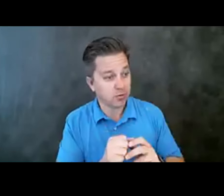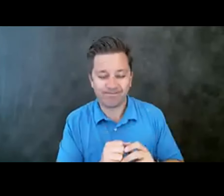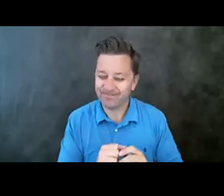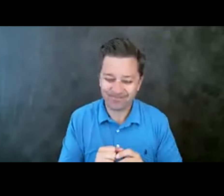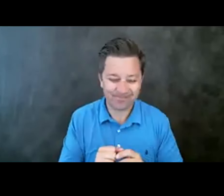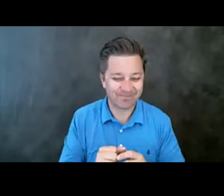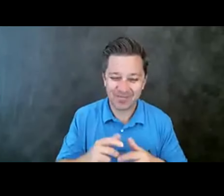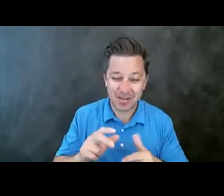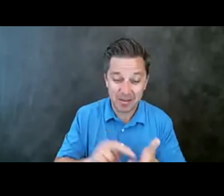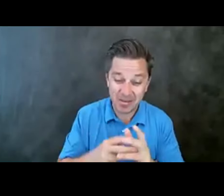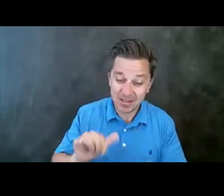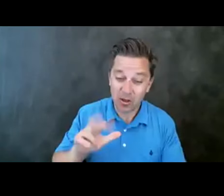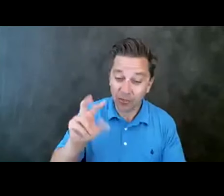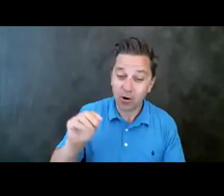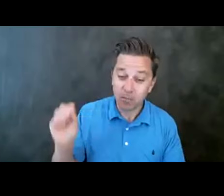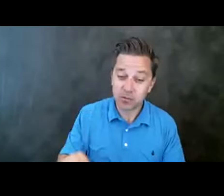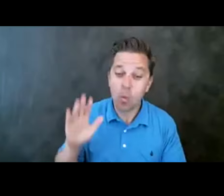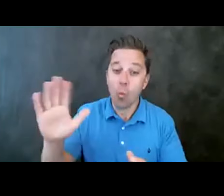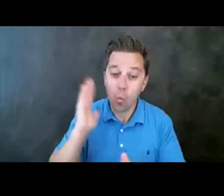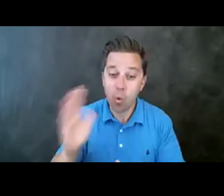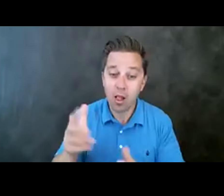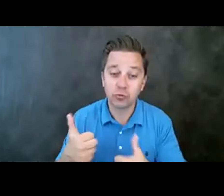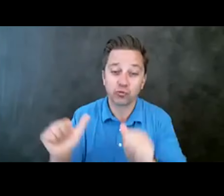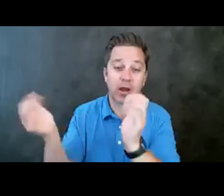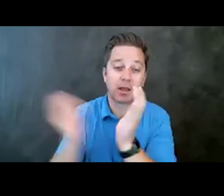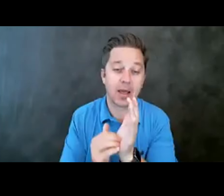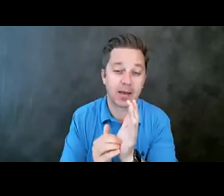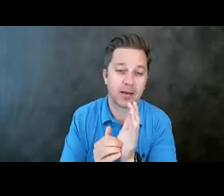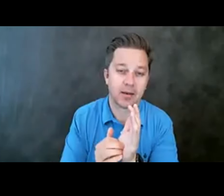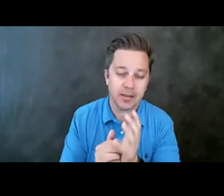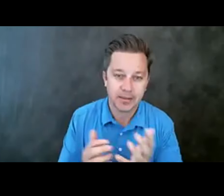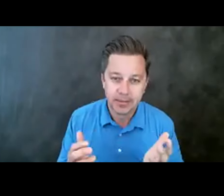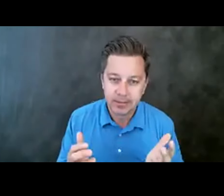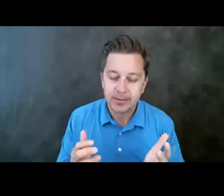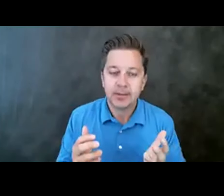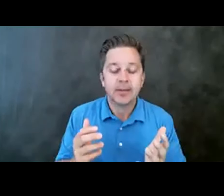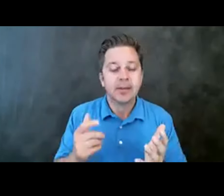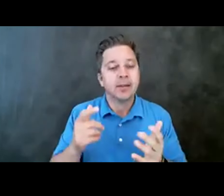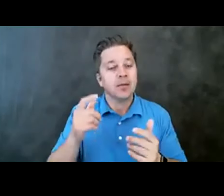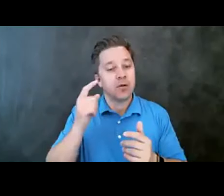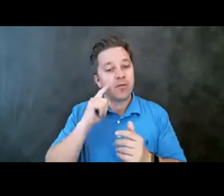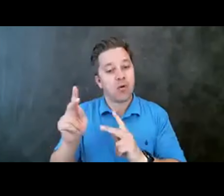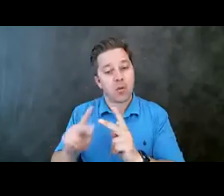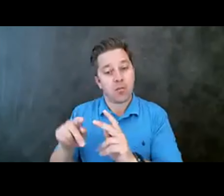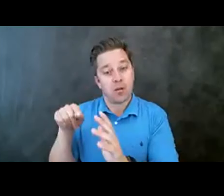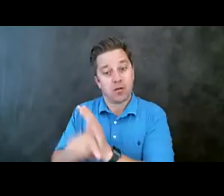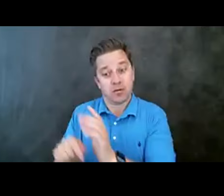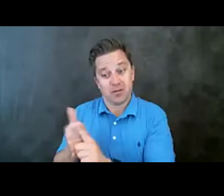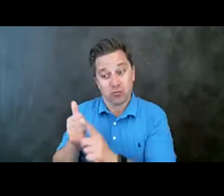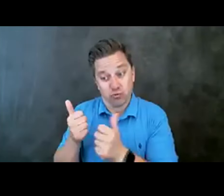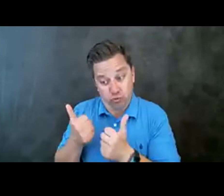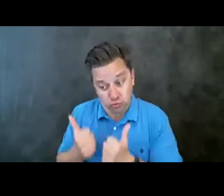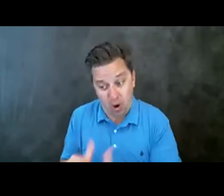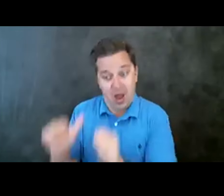% will make an attempt again. And when it comes to suicide attempts, the reason why it is identified as a